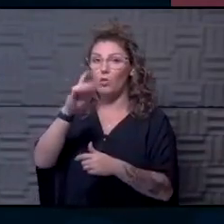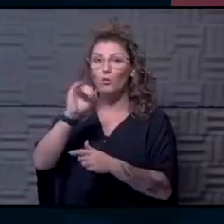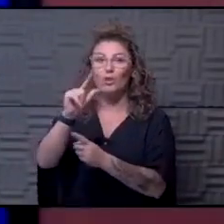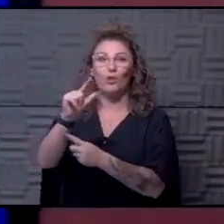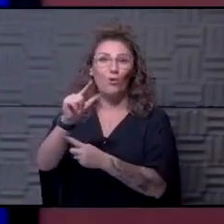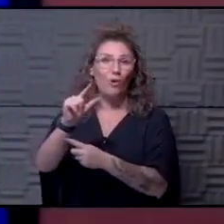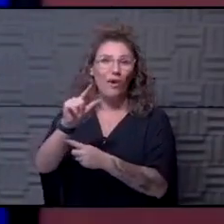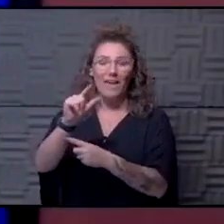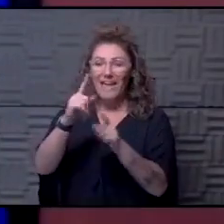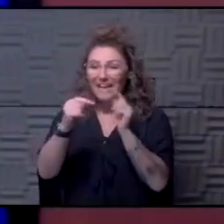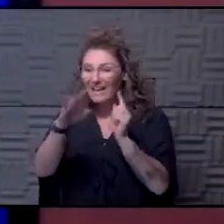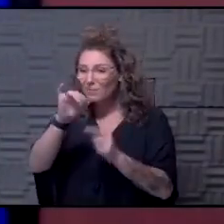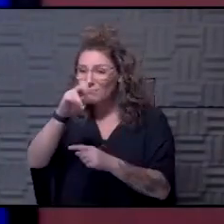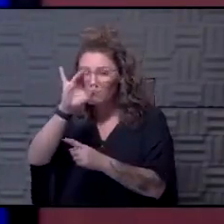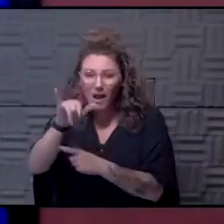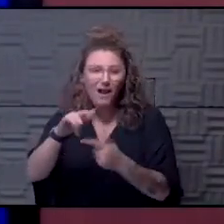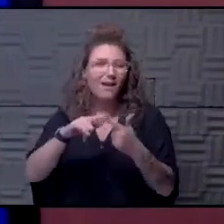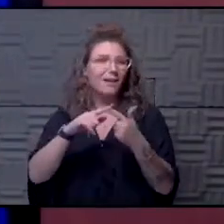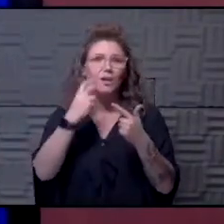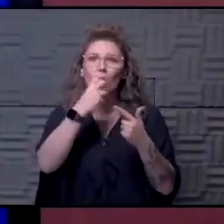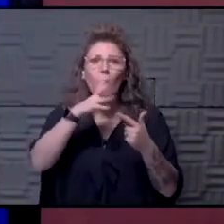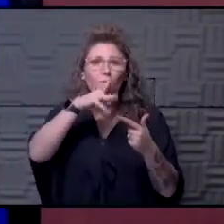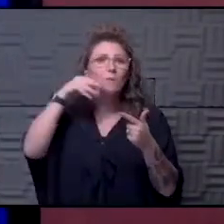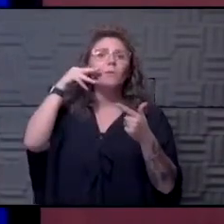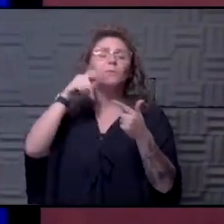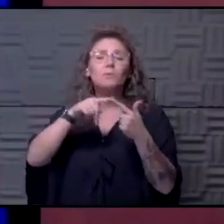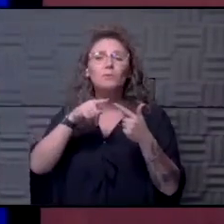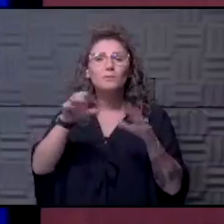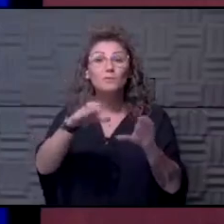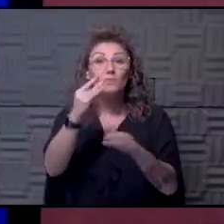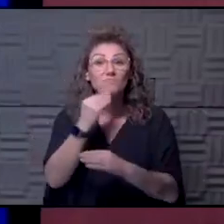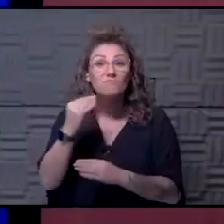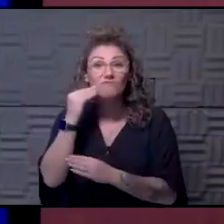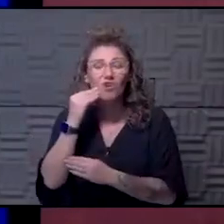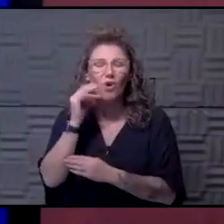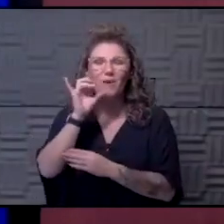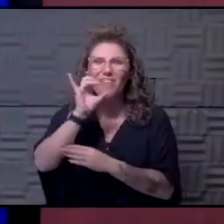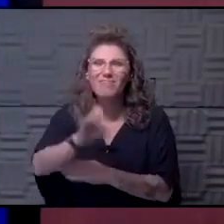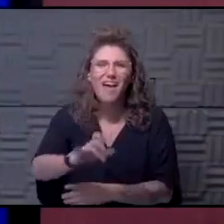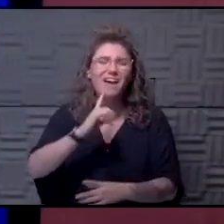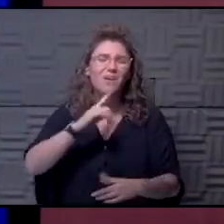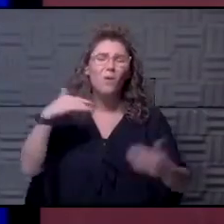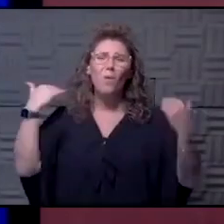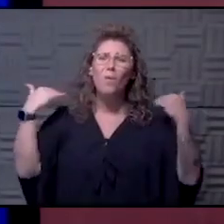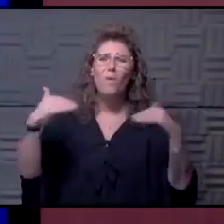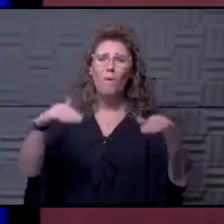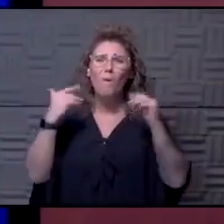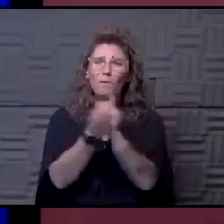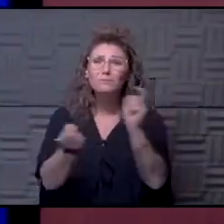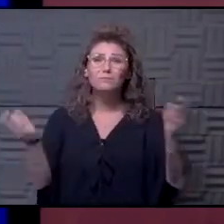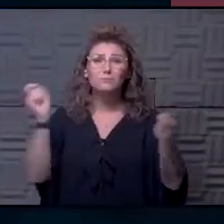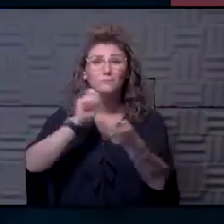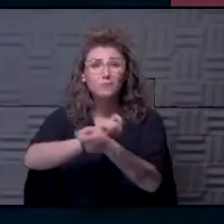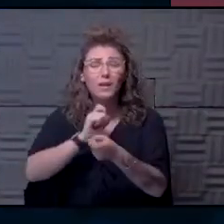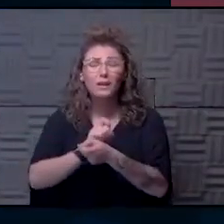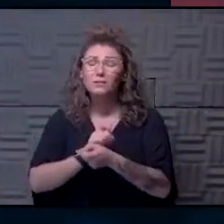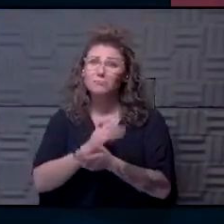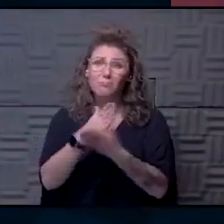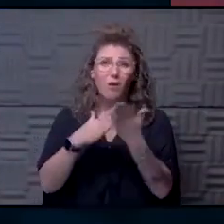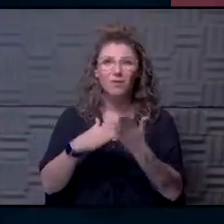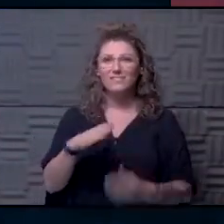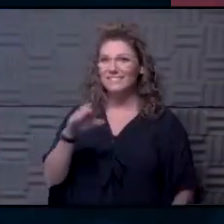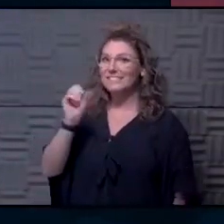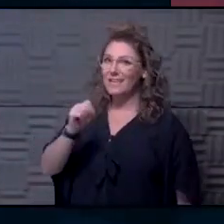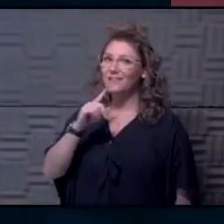hopefully oral therapy, inhaled therapy that you can do at home, which will be, I mean, those are game-changing parts, Leslie. They are.